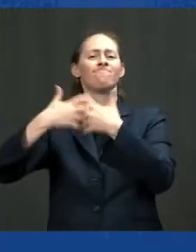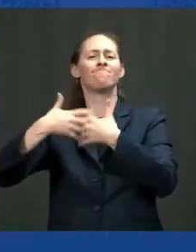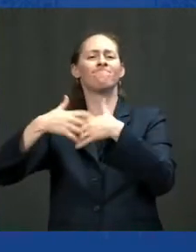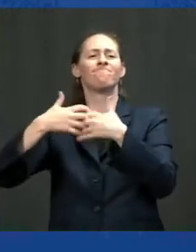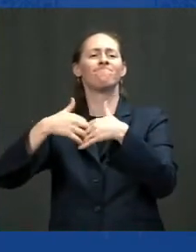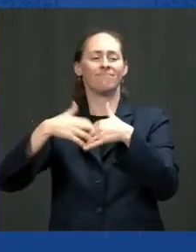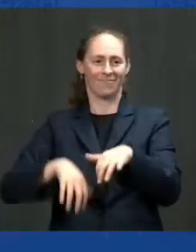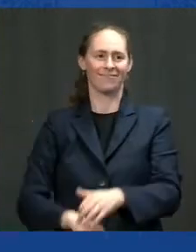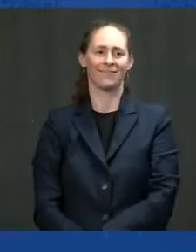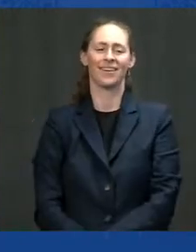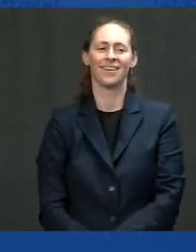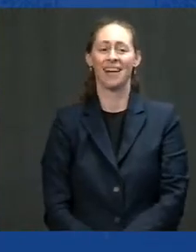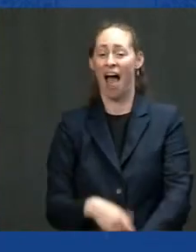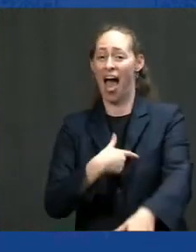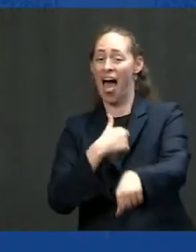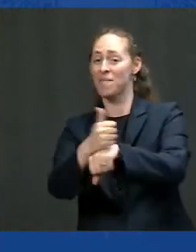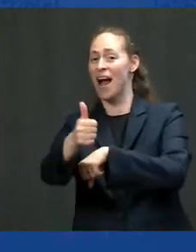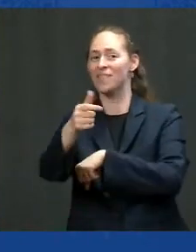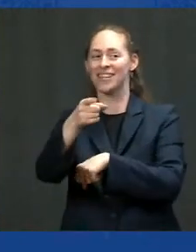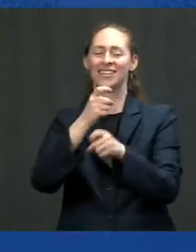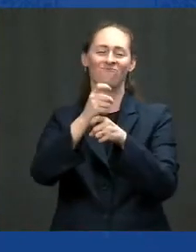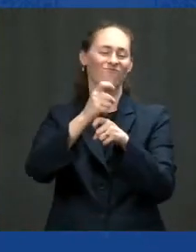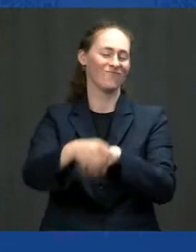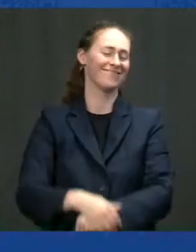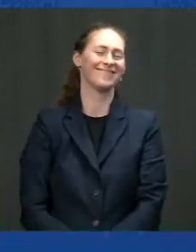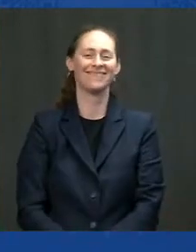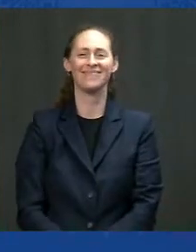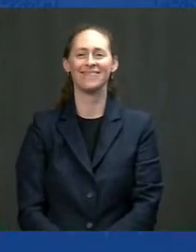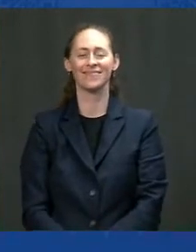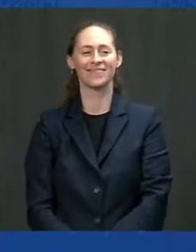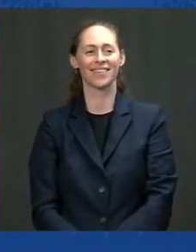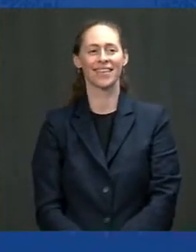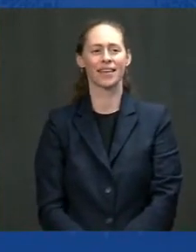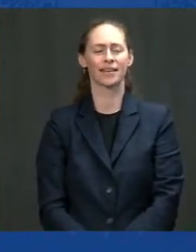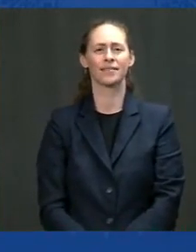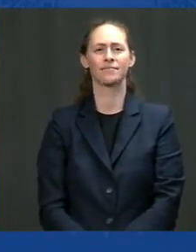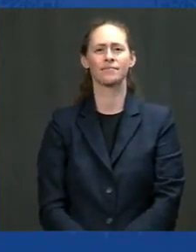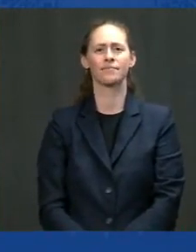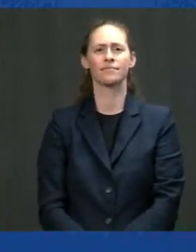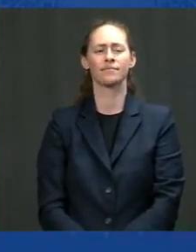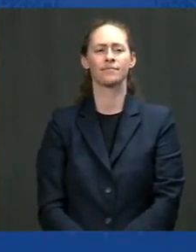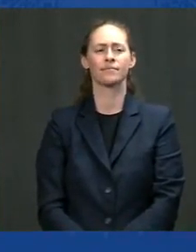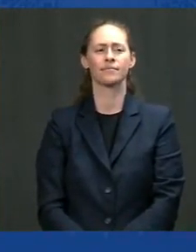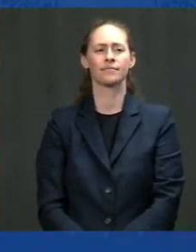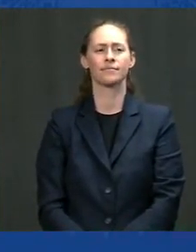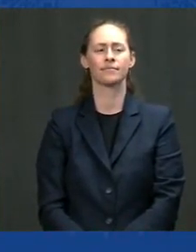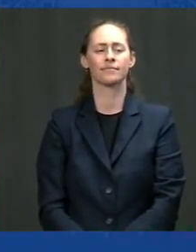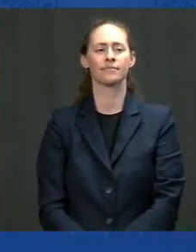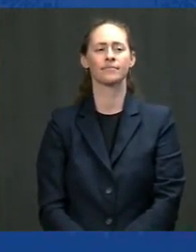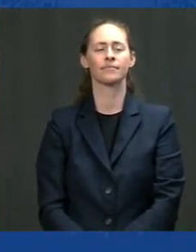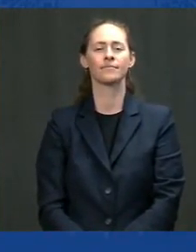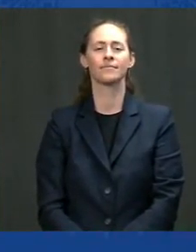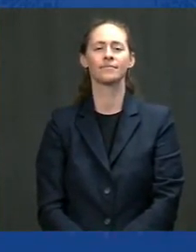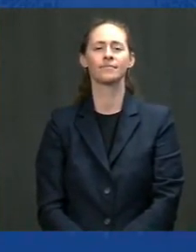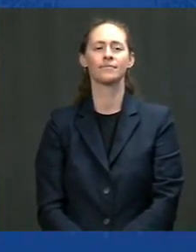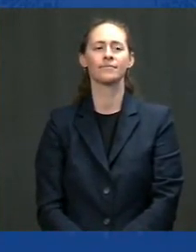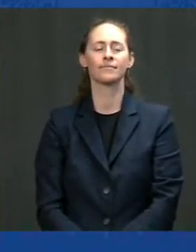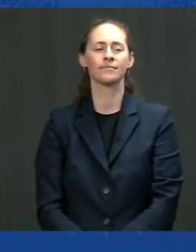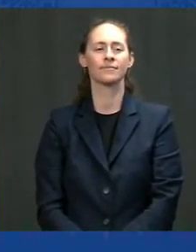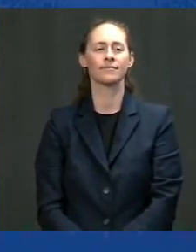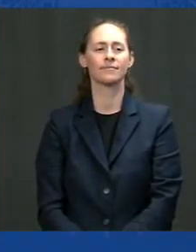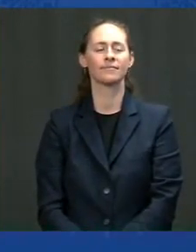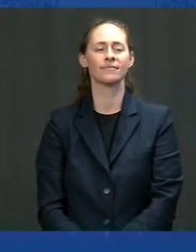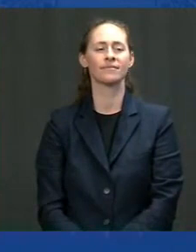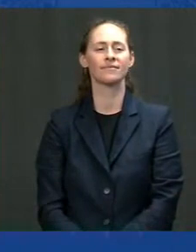my god look folks uh i think a lot of us come from similar backgrounds